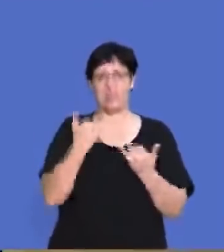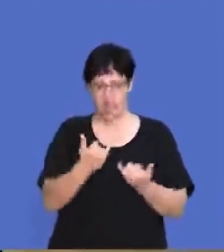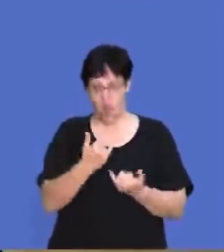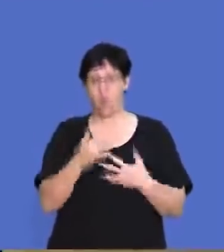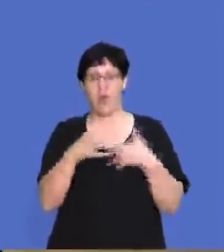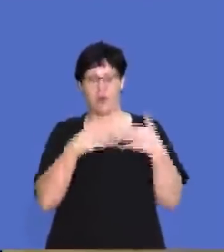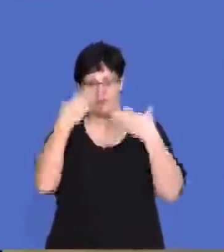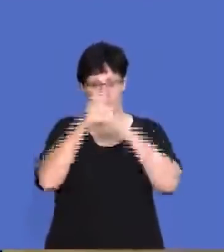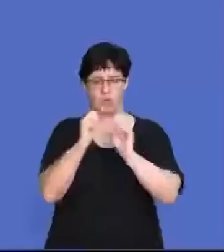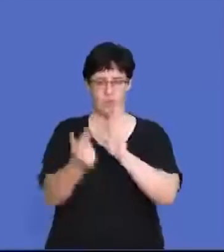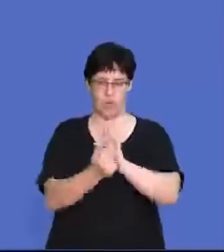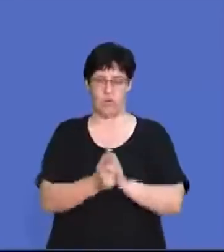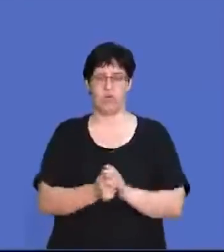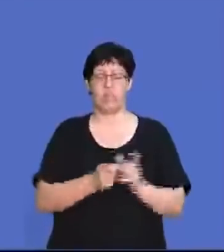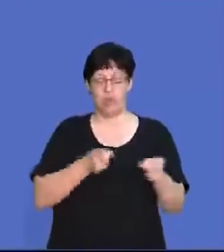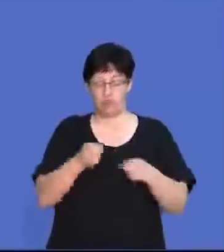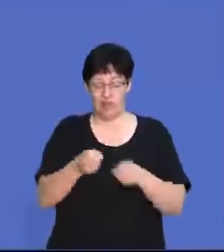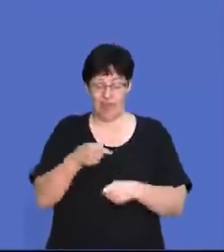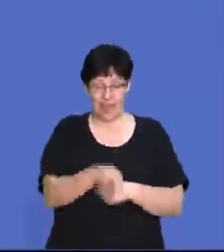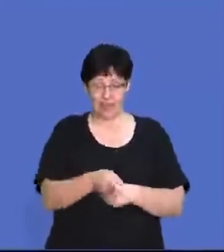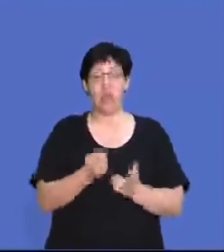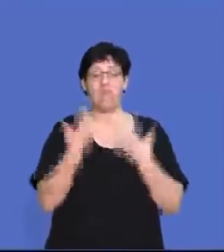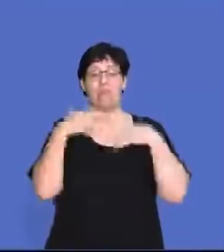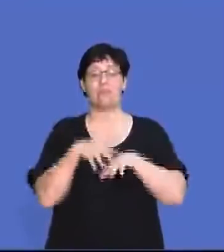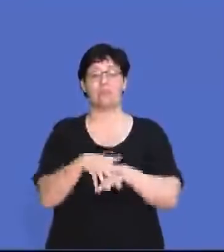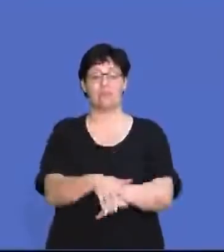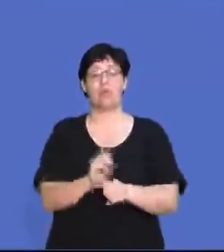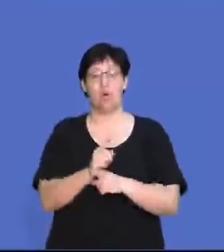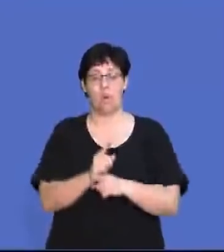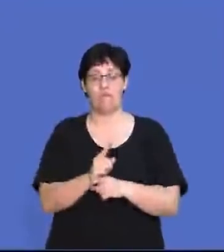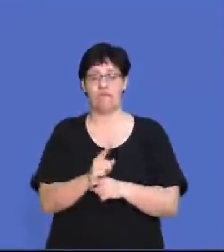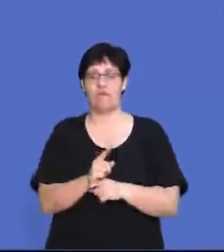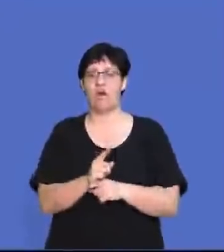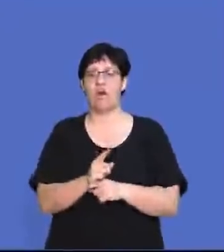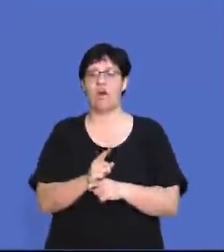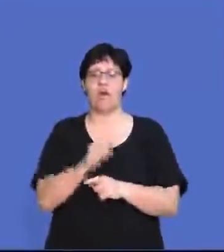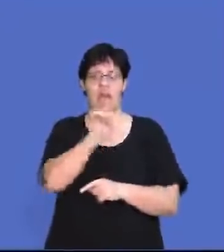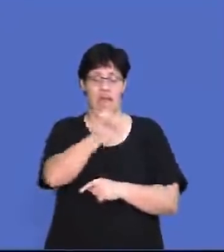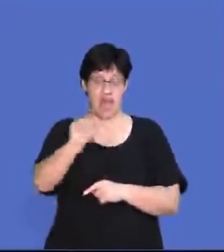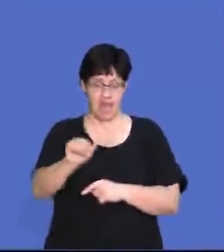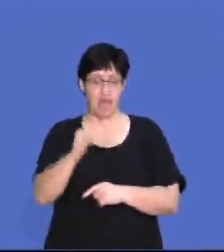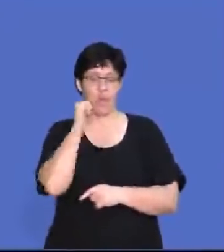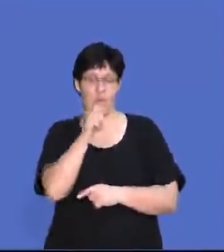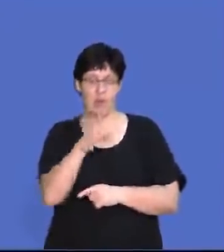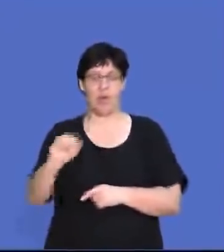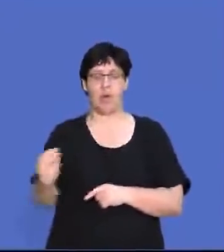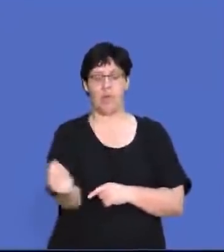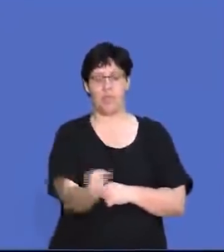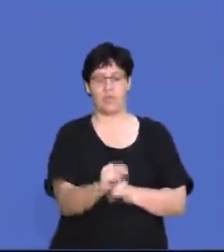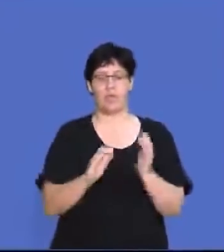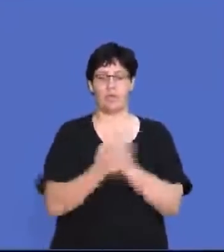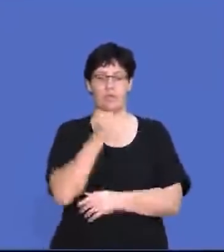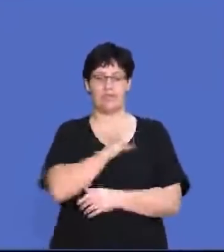So you know that we're dealing with the law now, regulates the implementation of affirmative action when a business